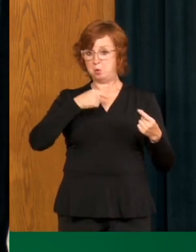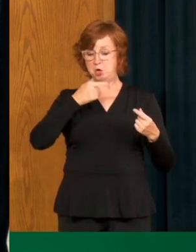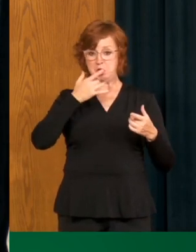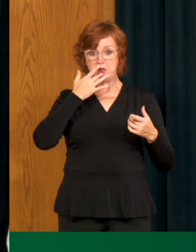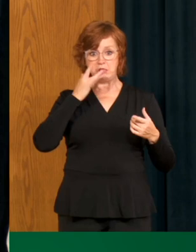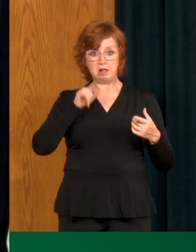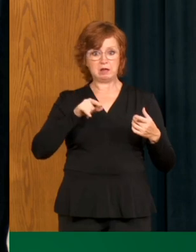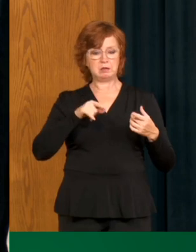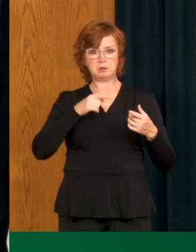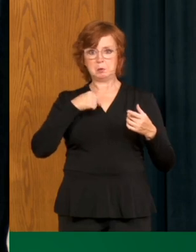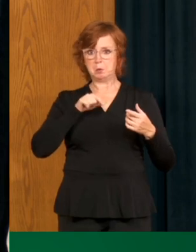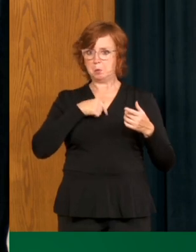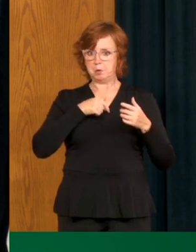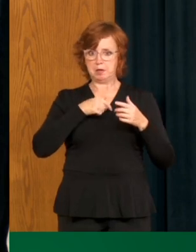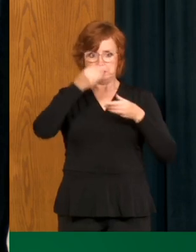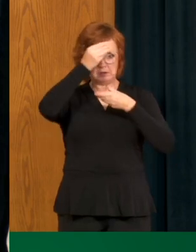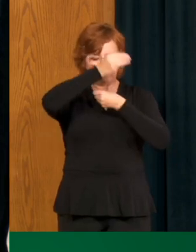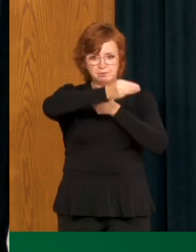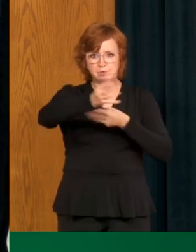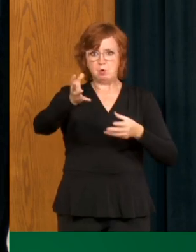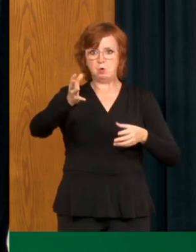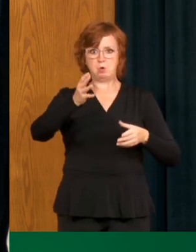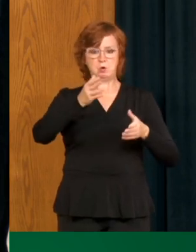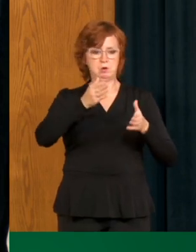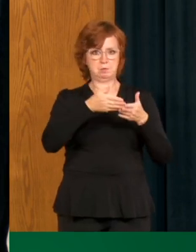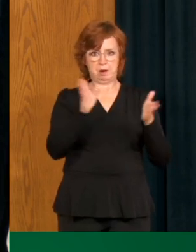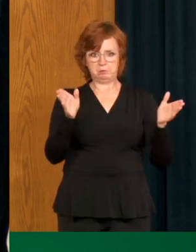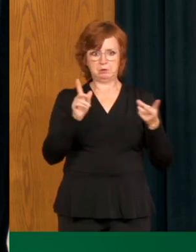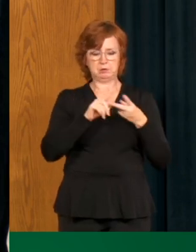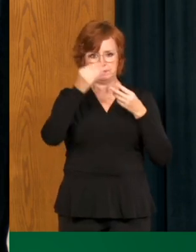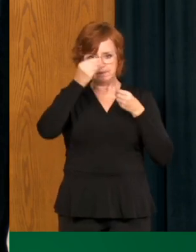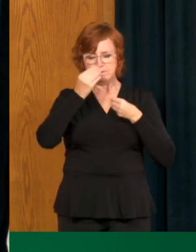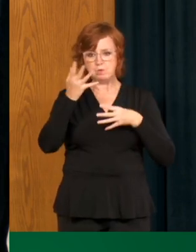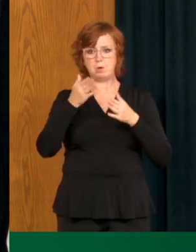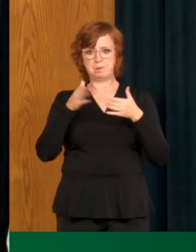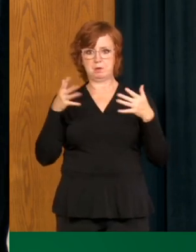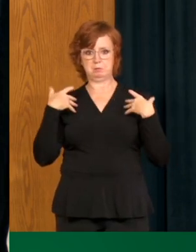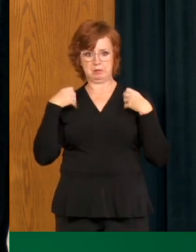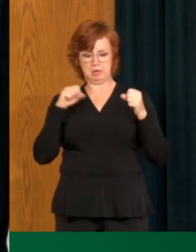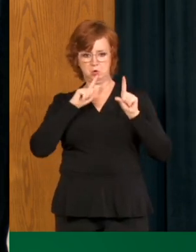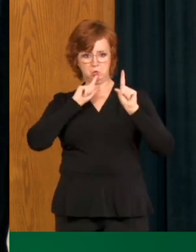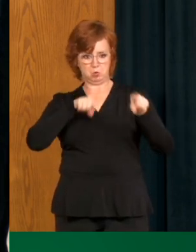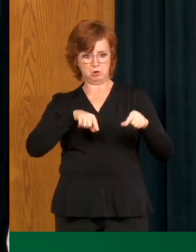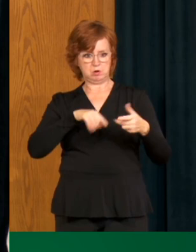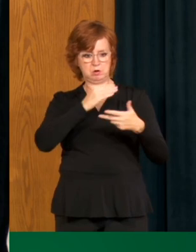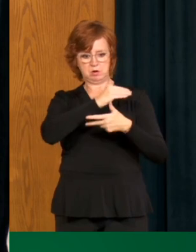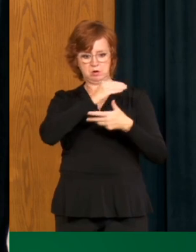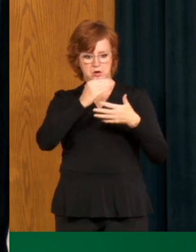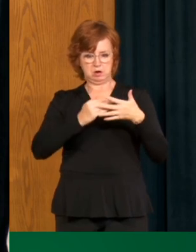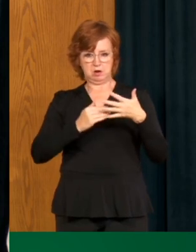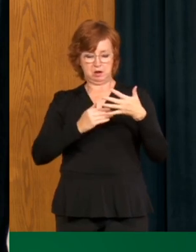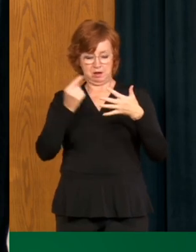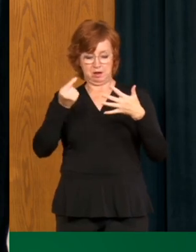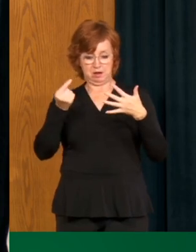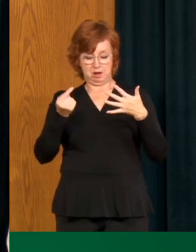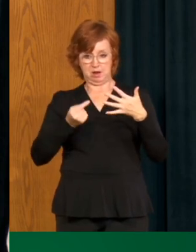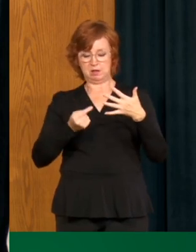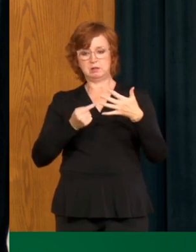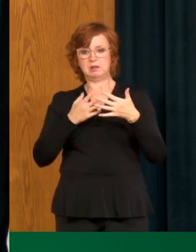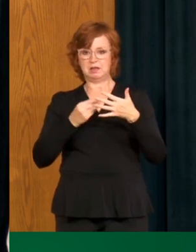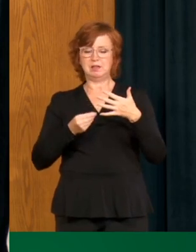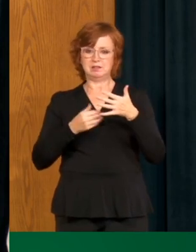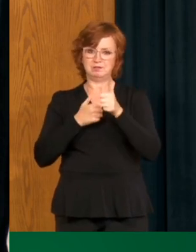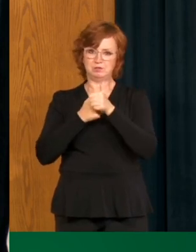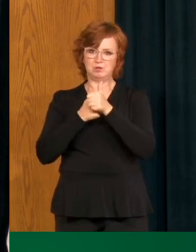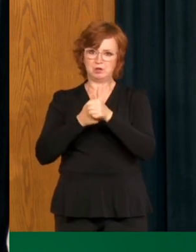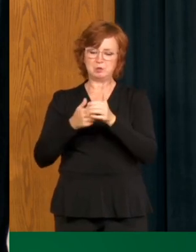uh, what our public health, uh, recommendations are. And then, ultimately, uh, the voluntary compliance of those recommendations. And here